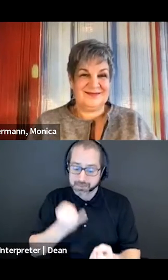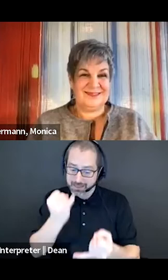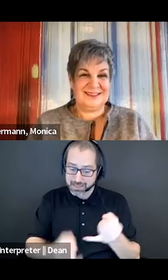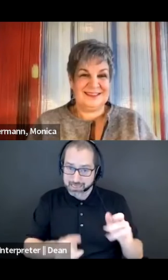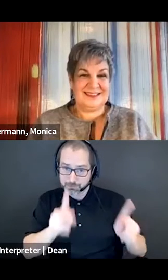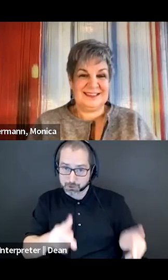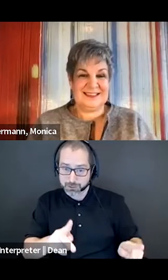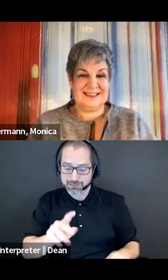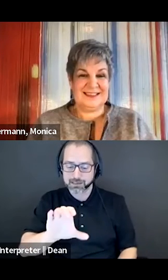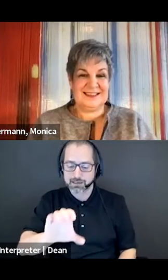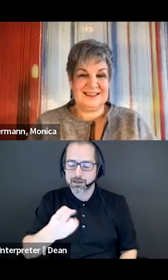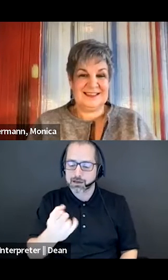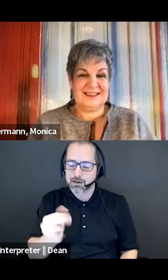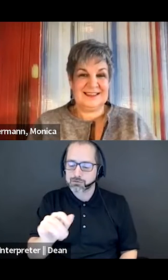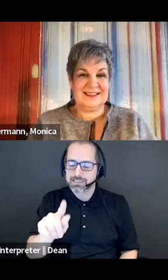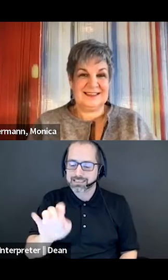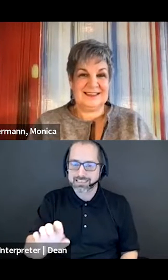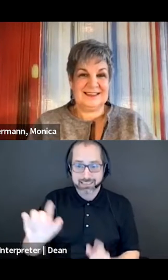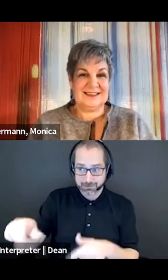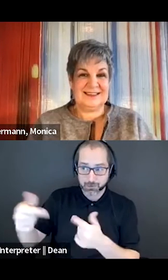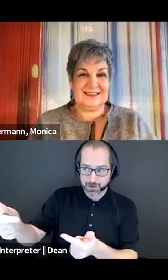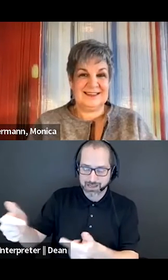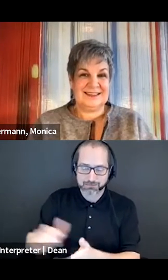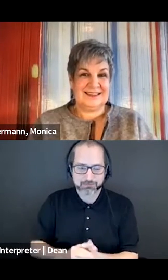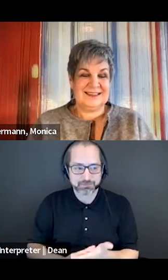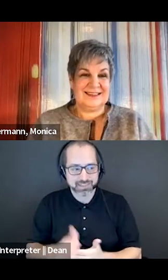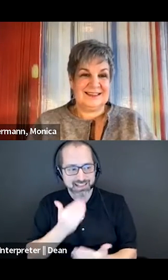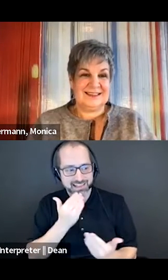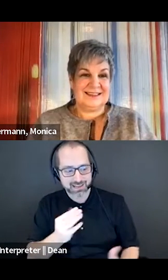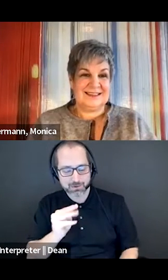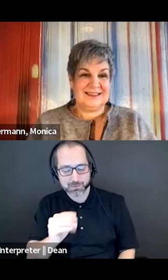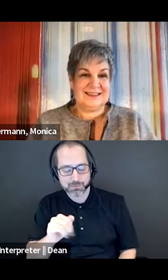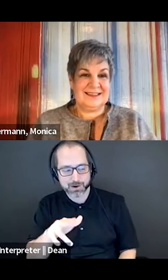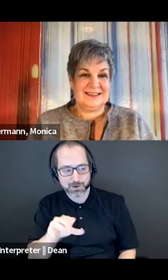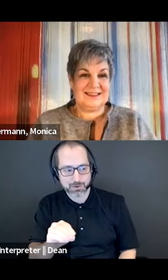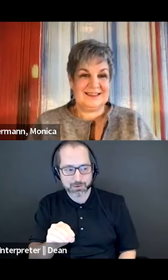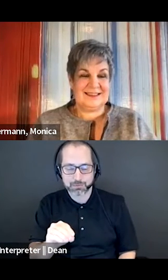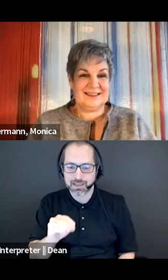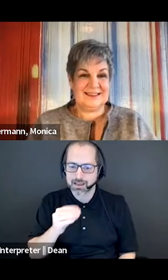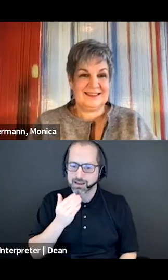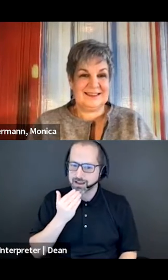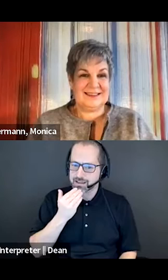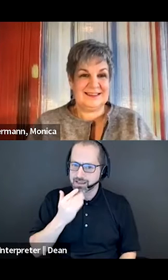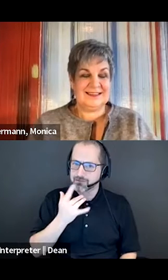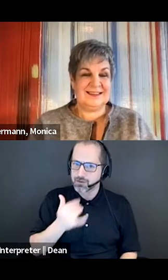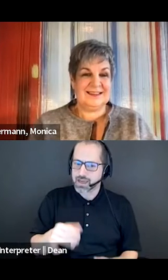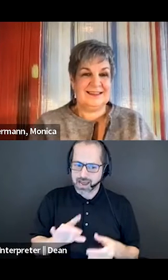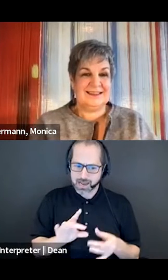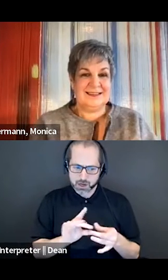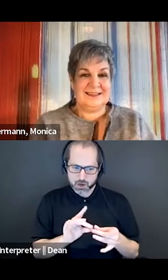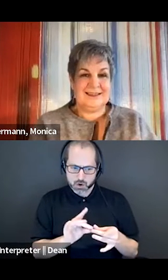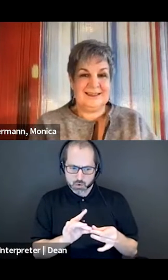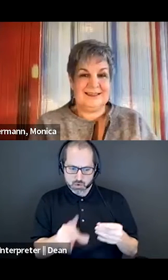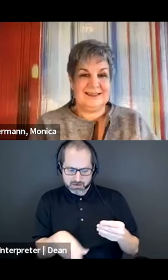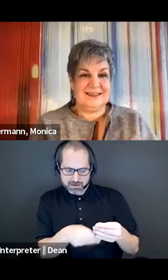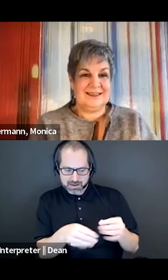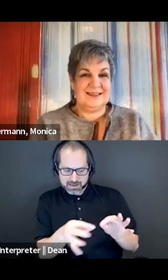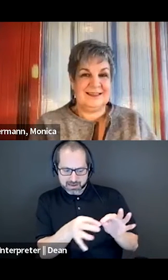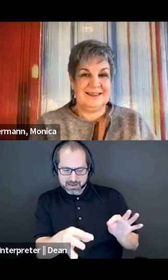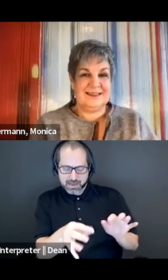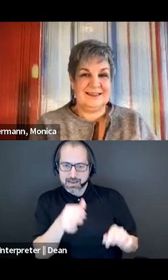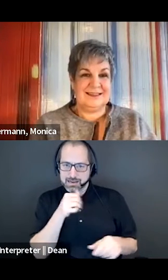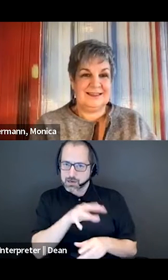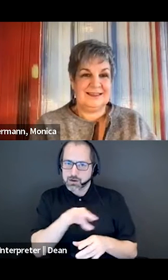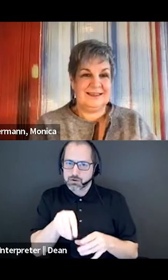take it away. Thanks, Marco. And thanks for that note there. I didn't include it as part of my introduction, but I